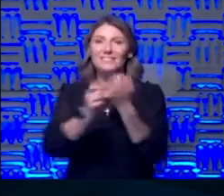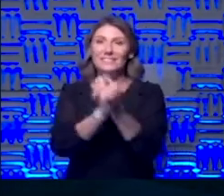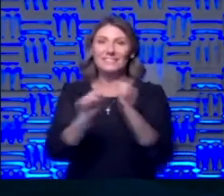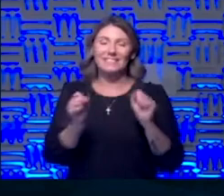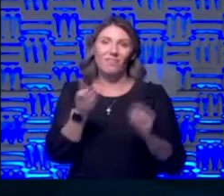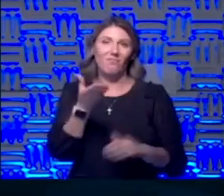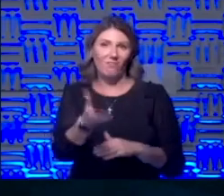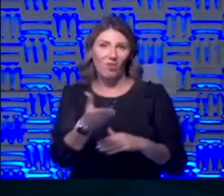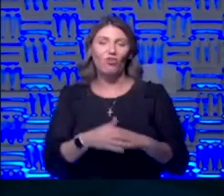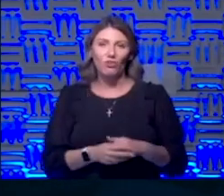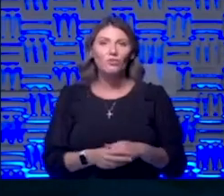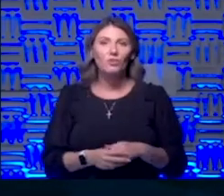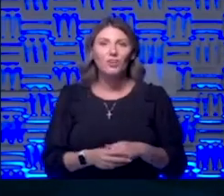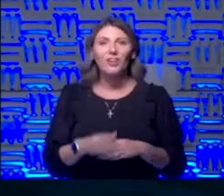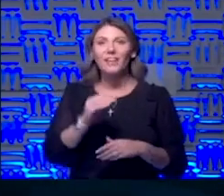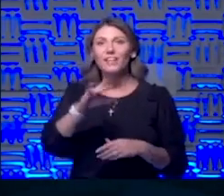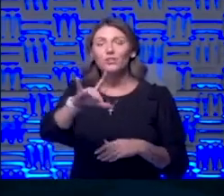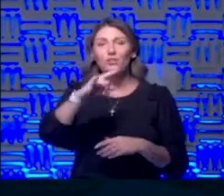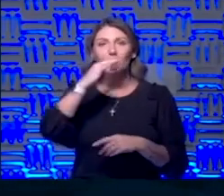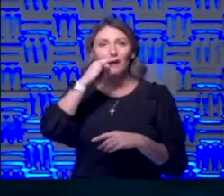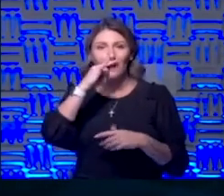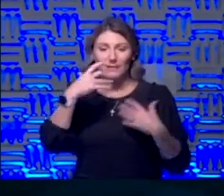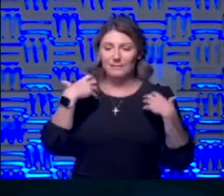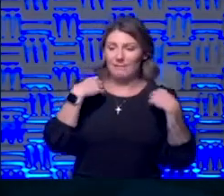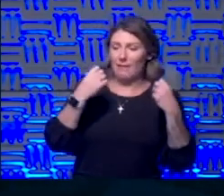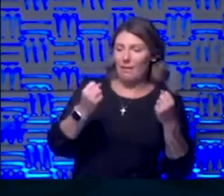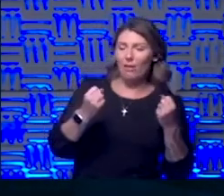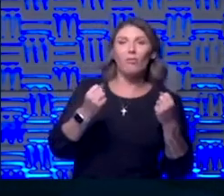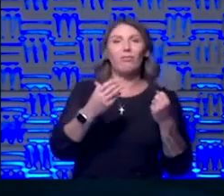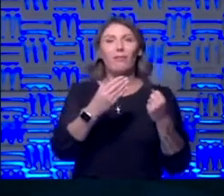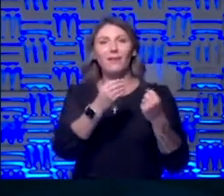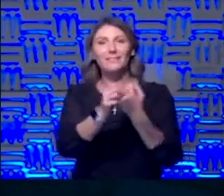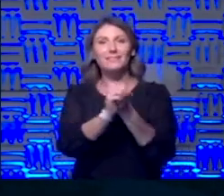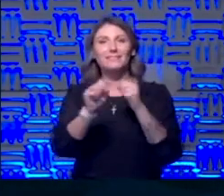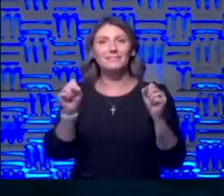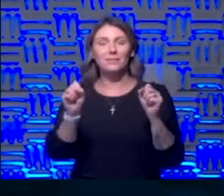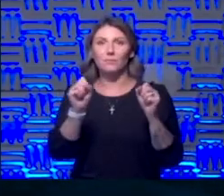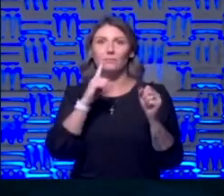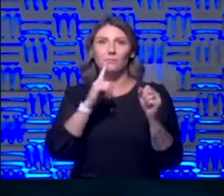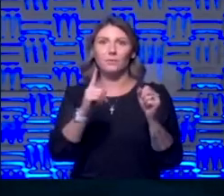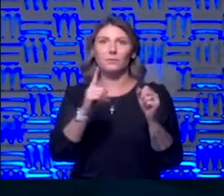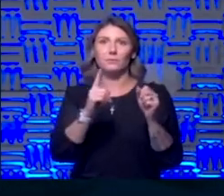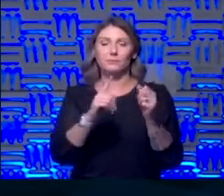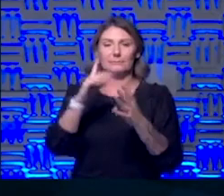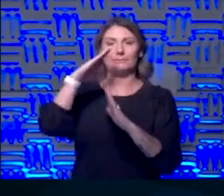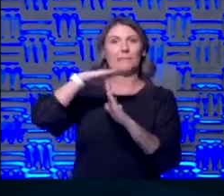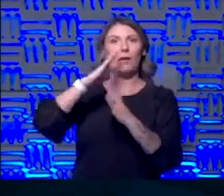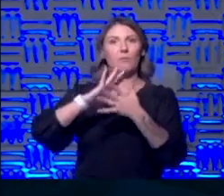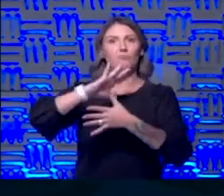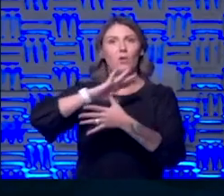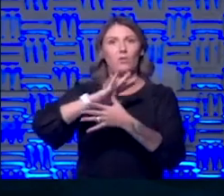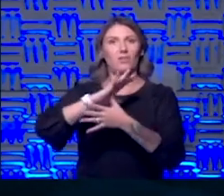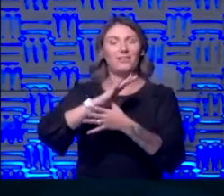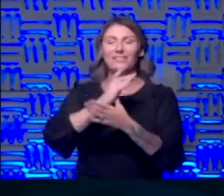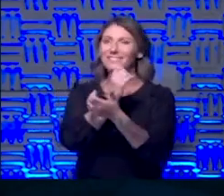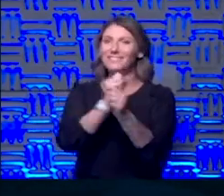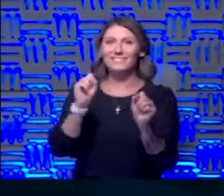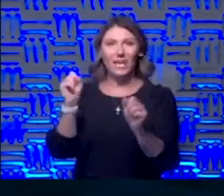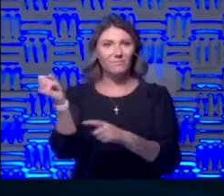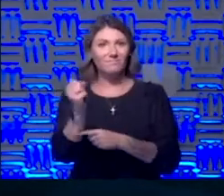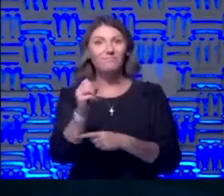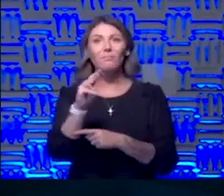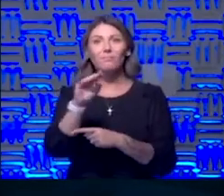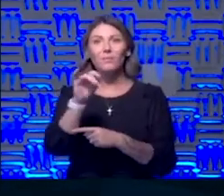safe and that your kids built a health and safety supersedes everything so that it is safe to bring them to marilac correct